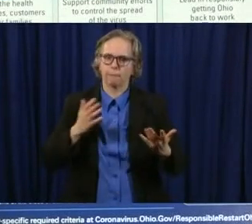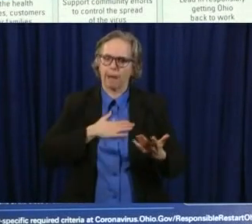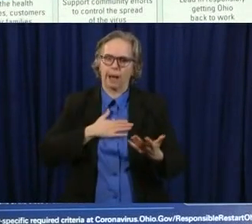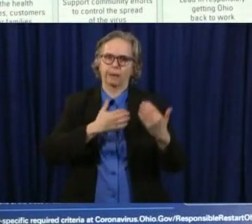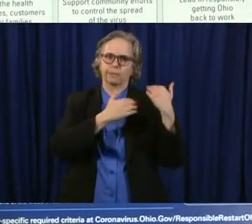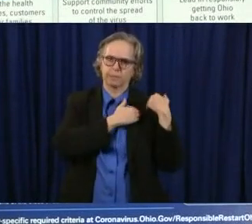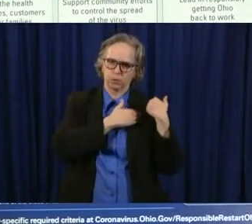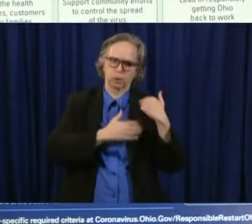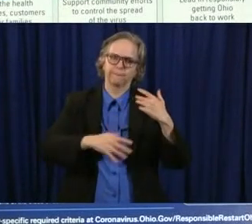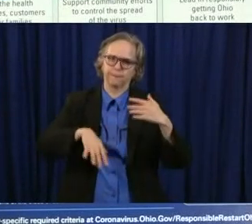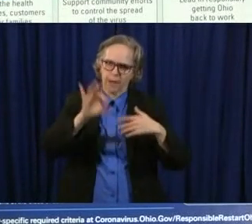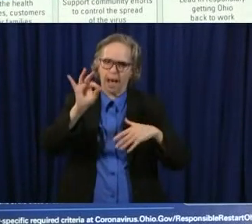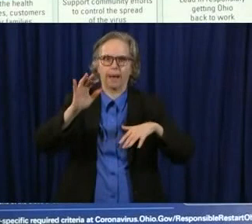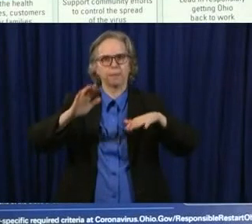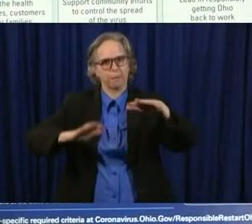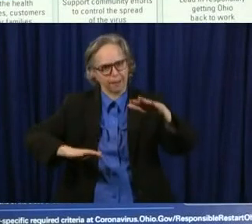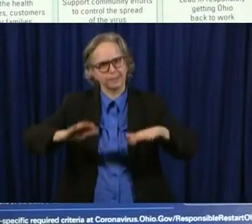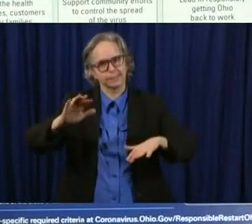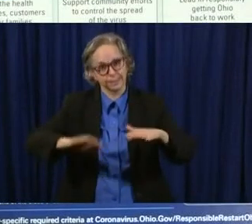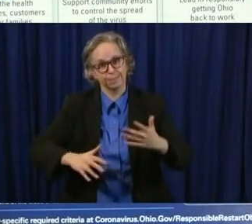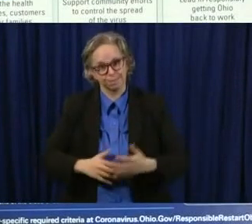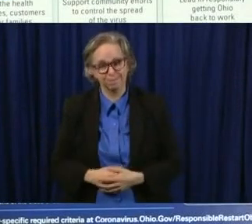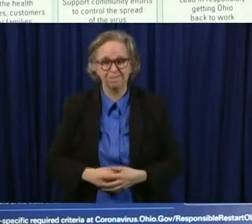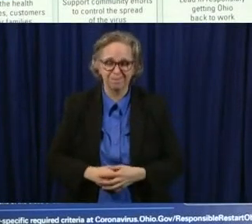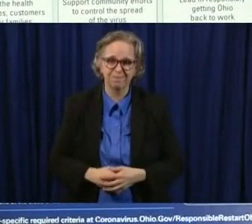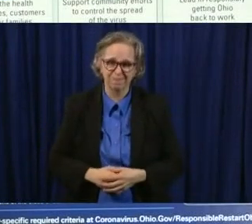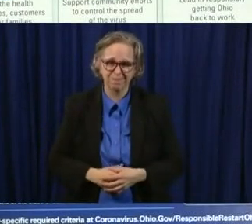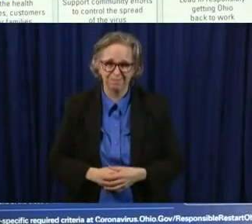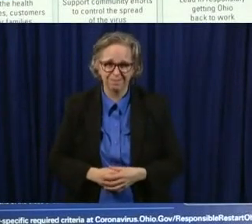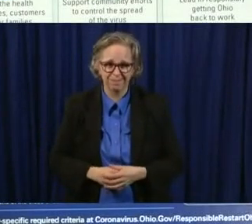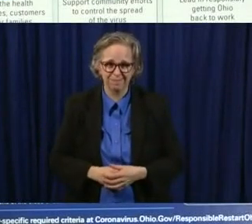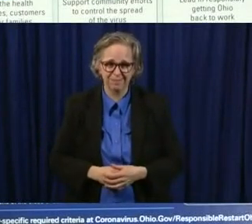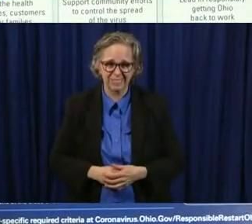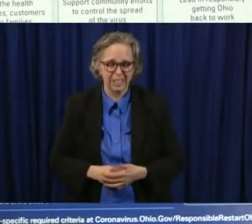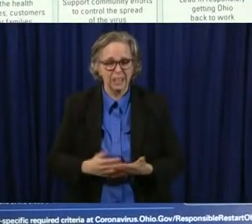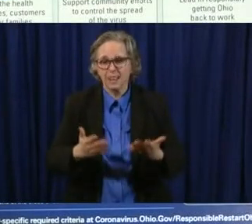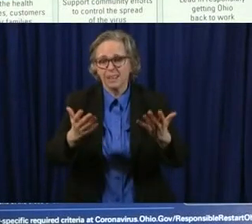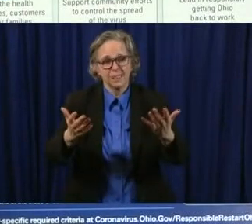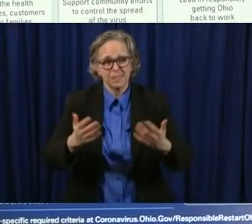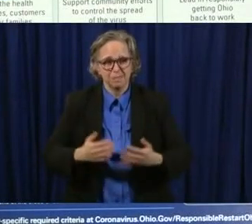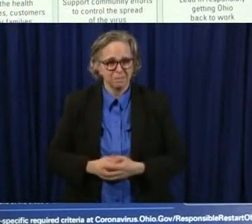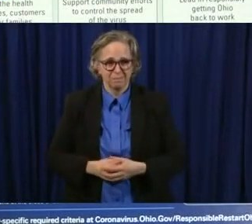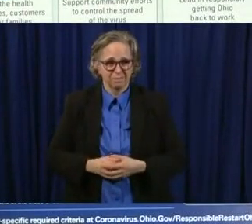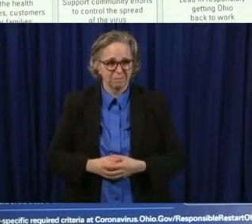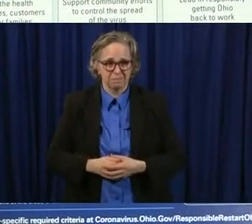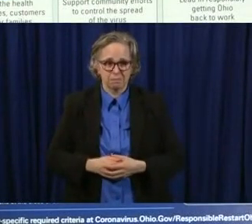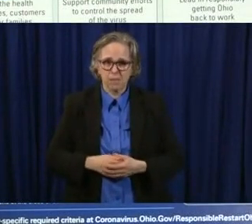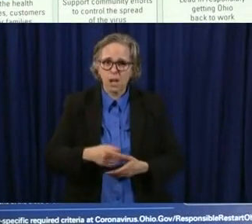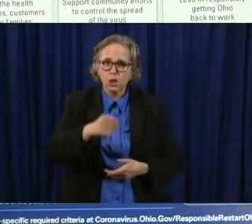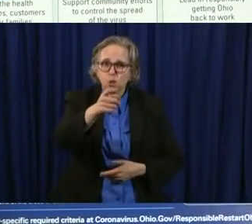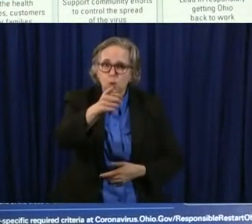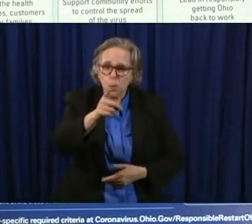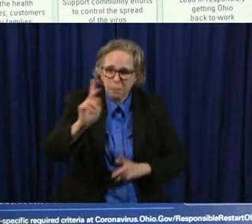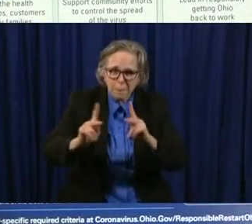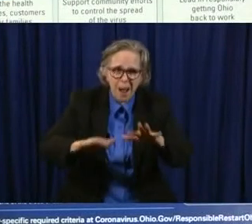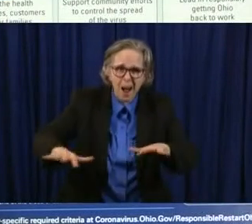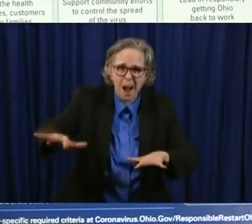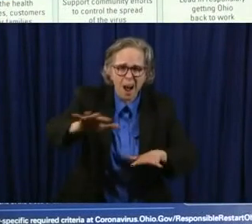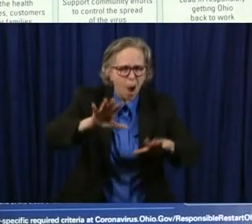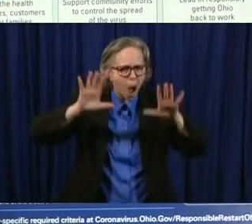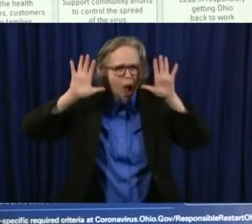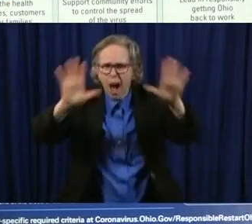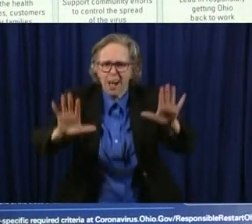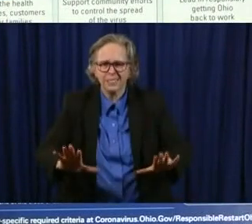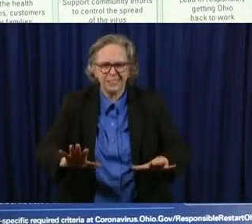unfortunately uh is number one ohioans doing a magnificent job they got us here number two